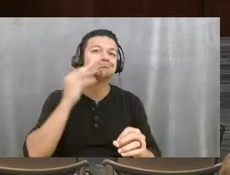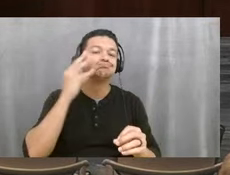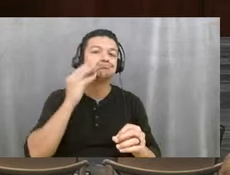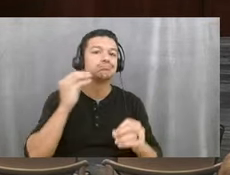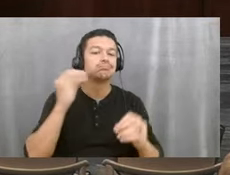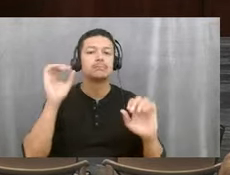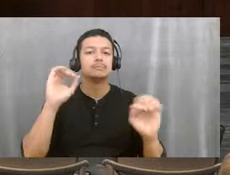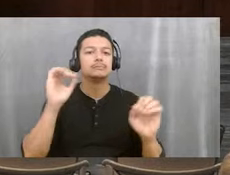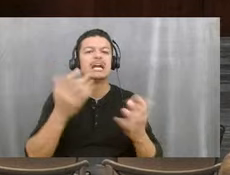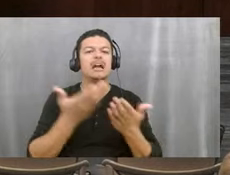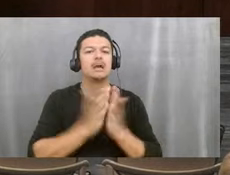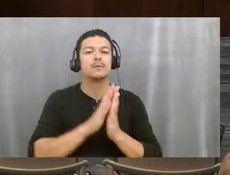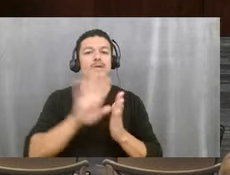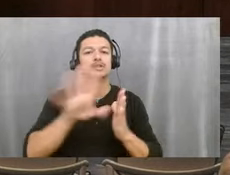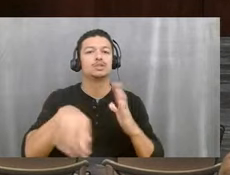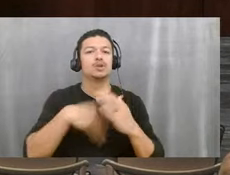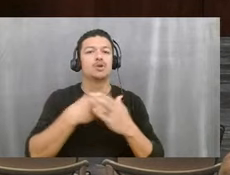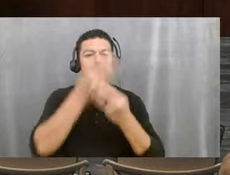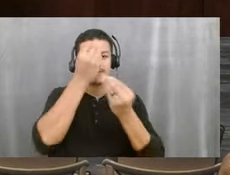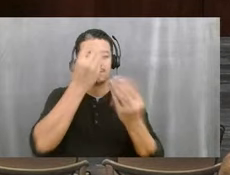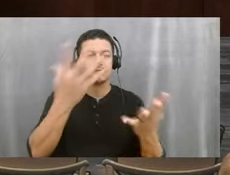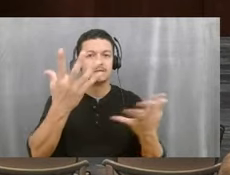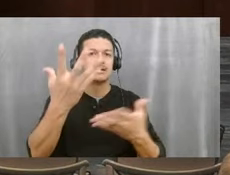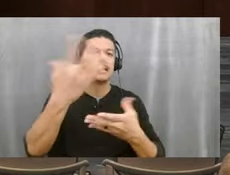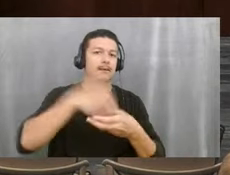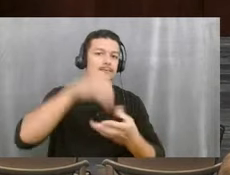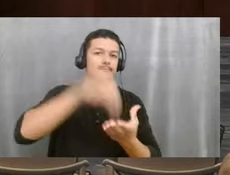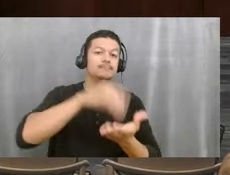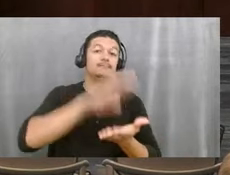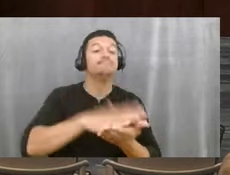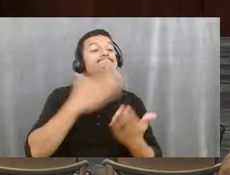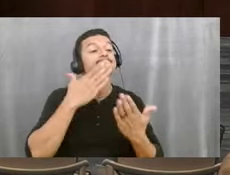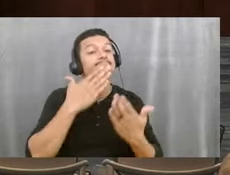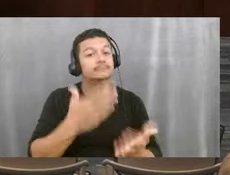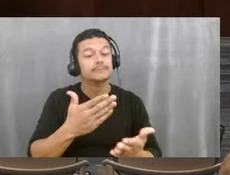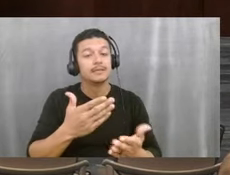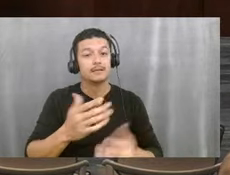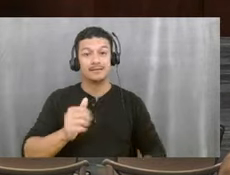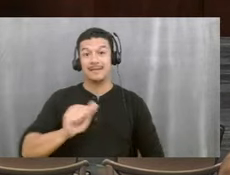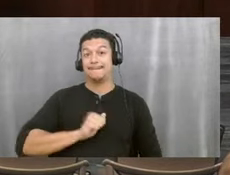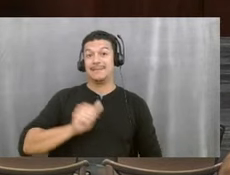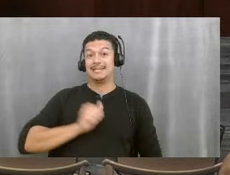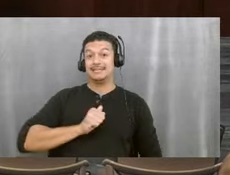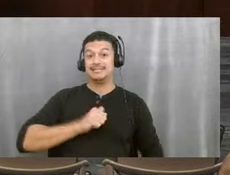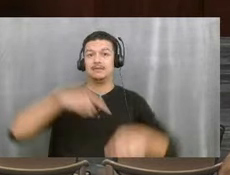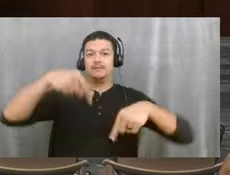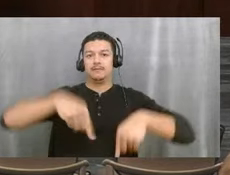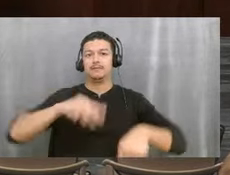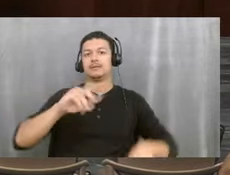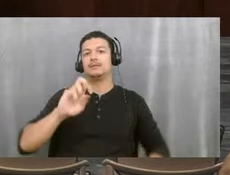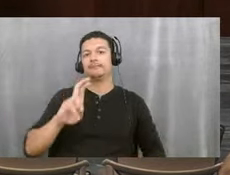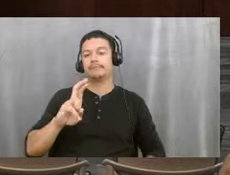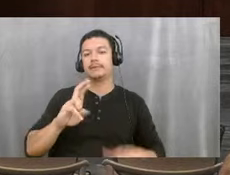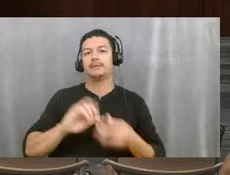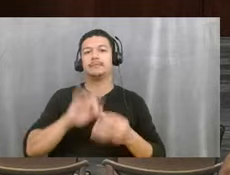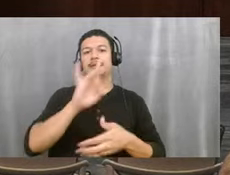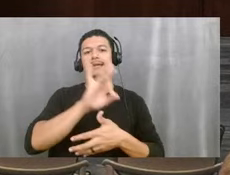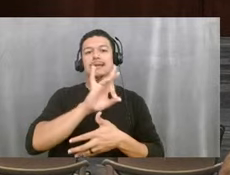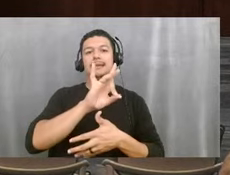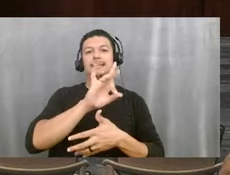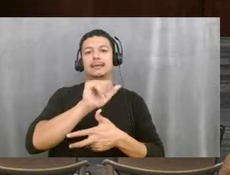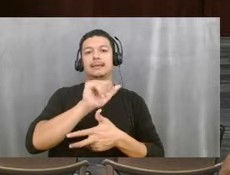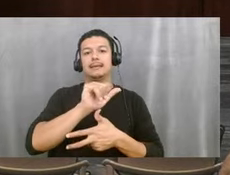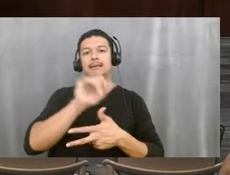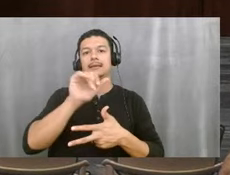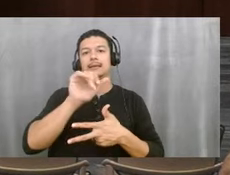written communications be made part of the record. Thank you. As for myself, as to this matter, items 8B and C, I